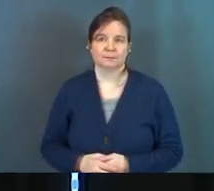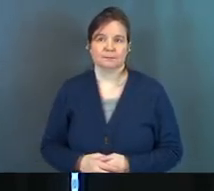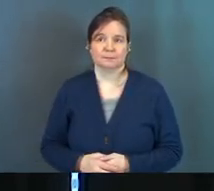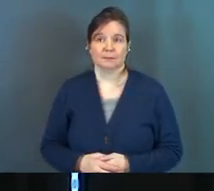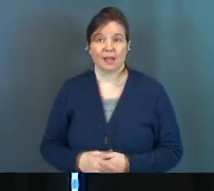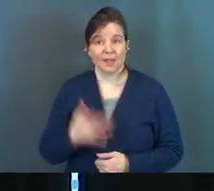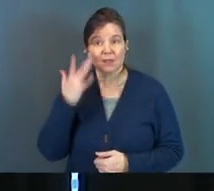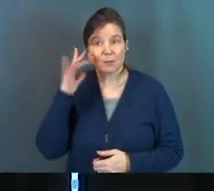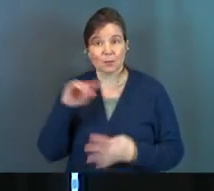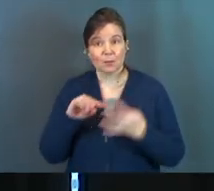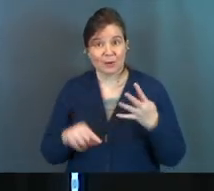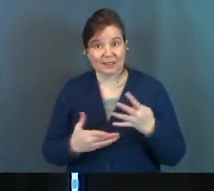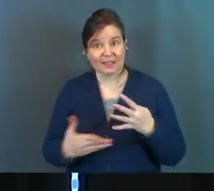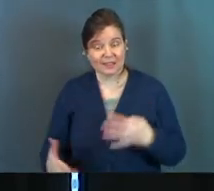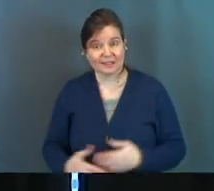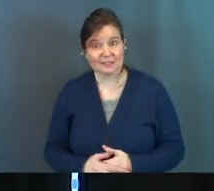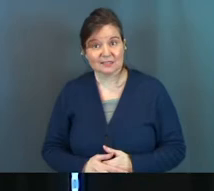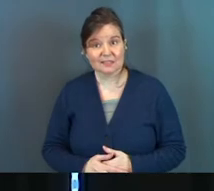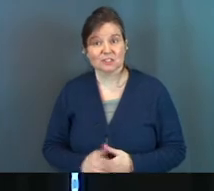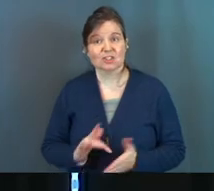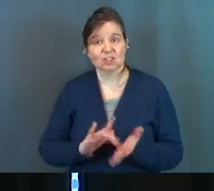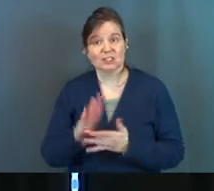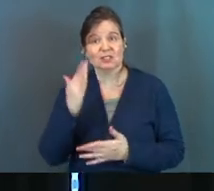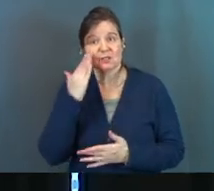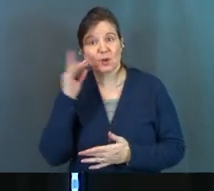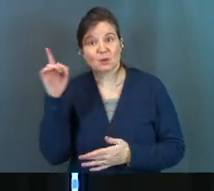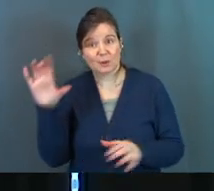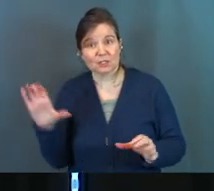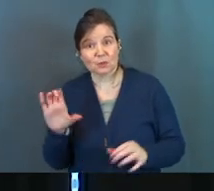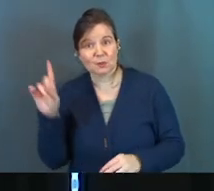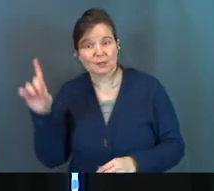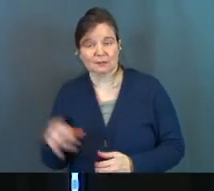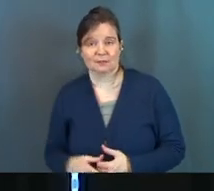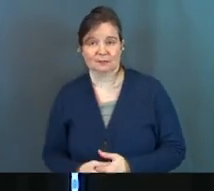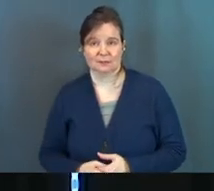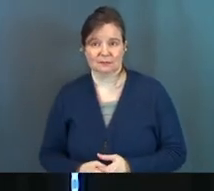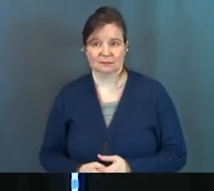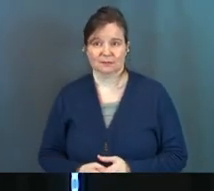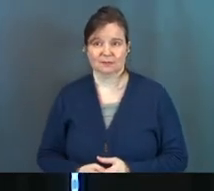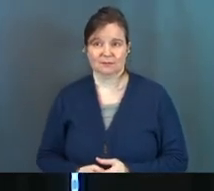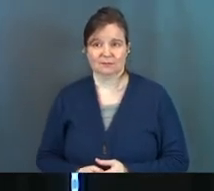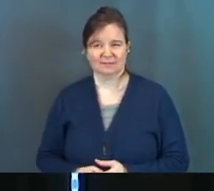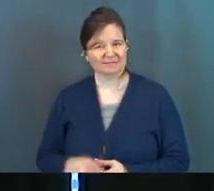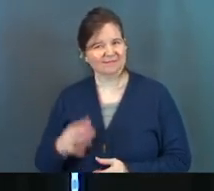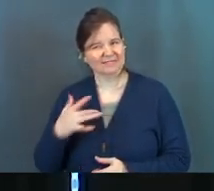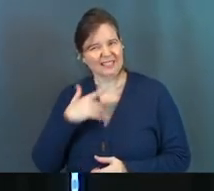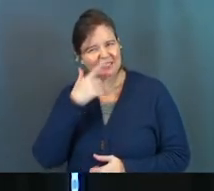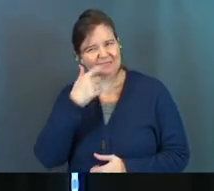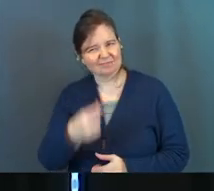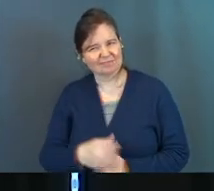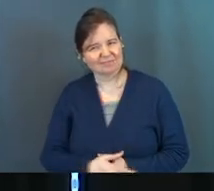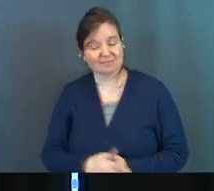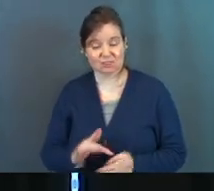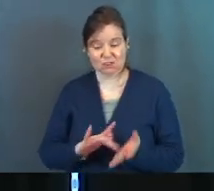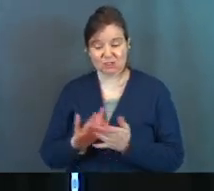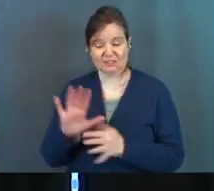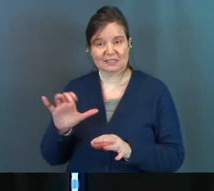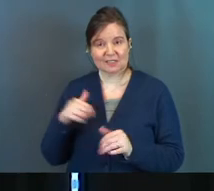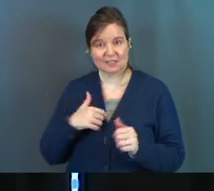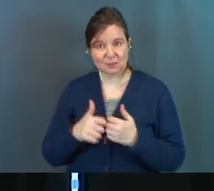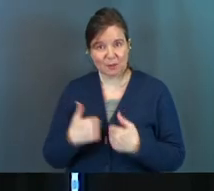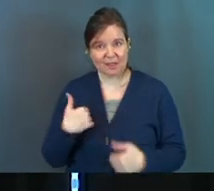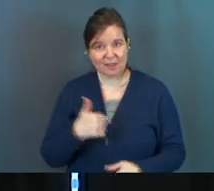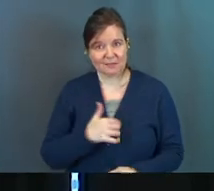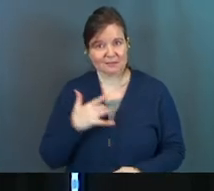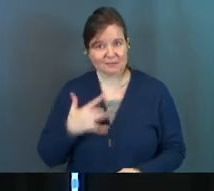Aren't these brilliant things? Jesus knows what he's doing. Isn't it funny? Jesus does this